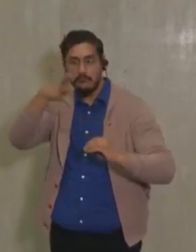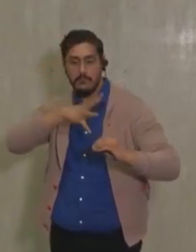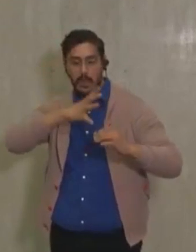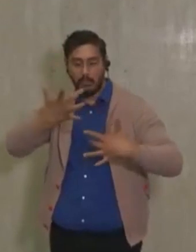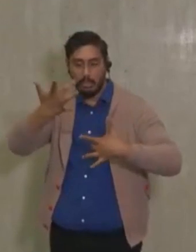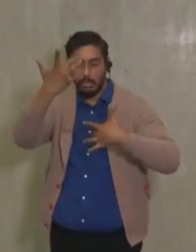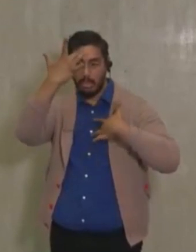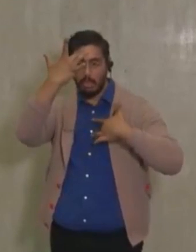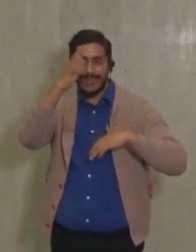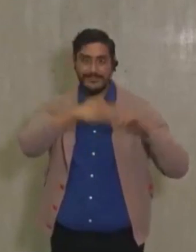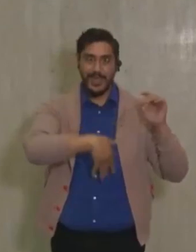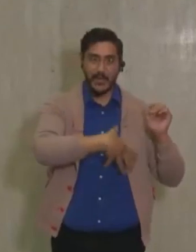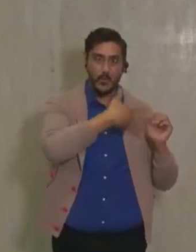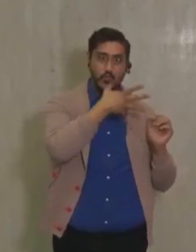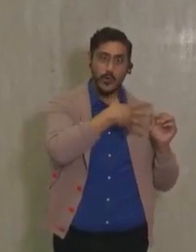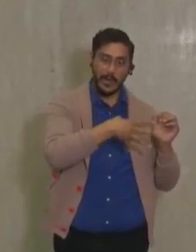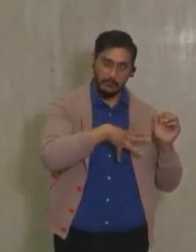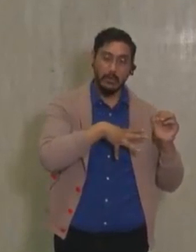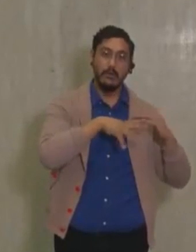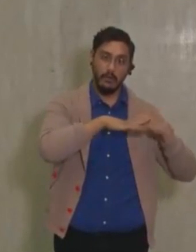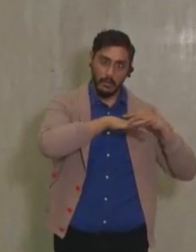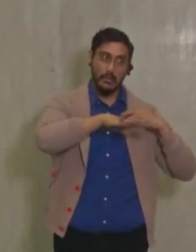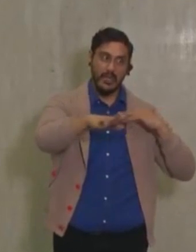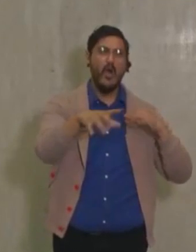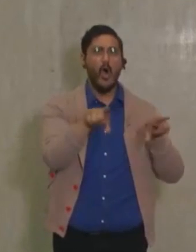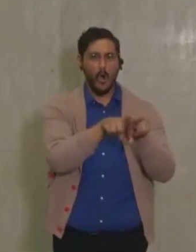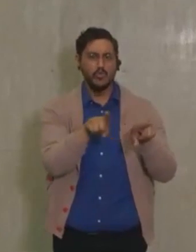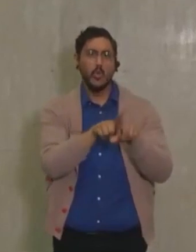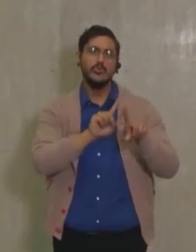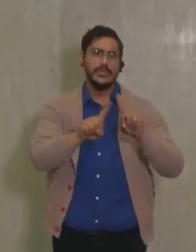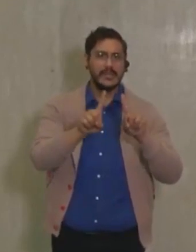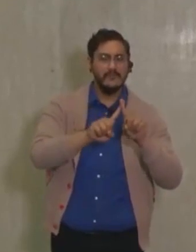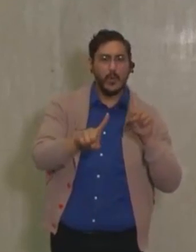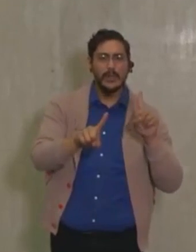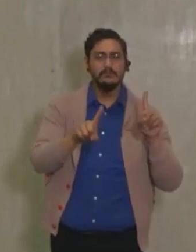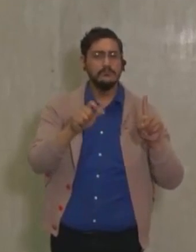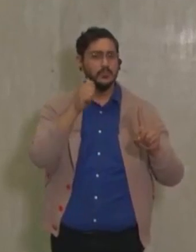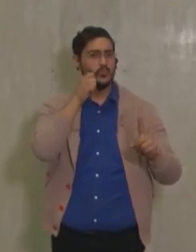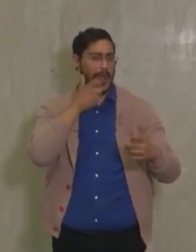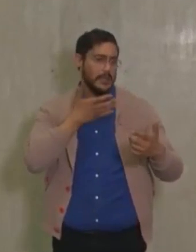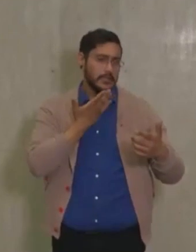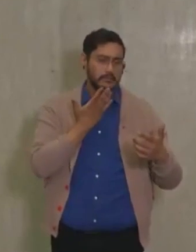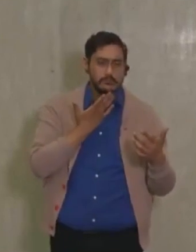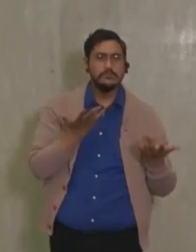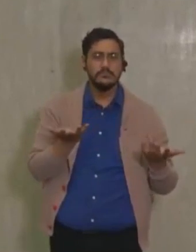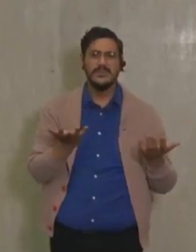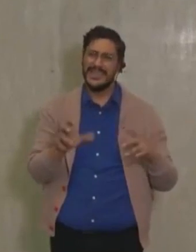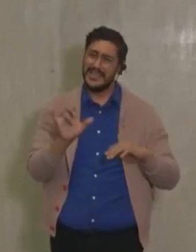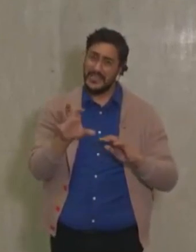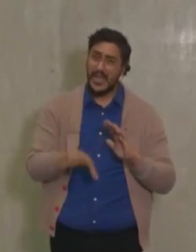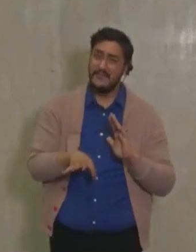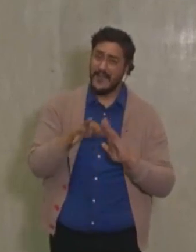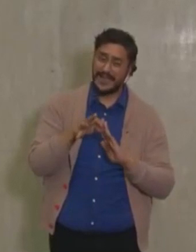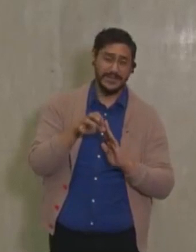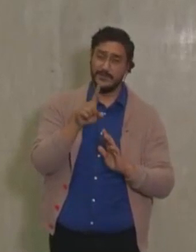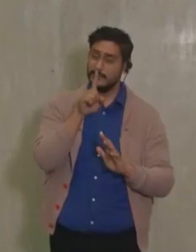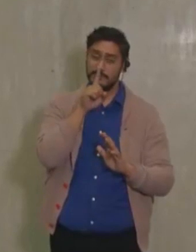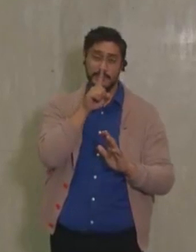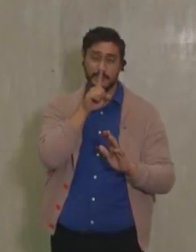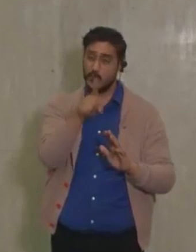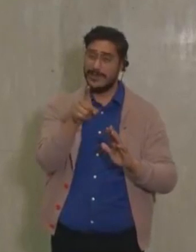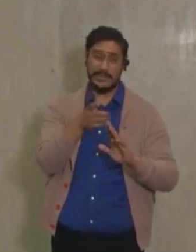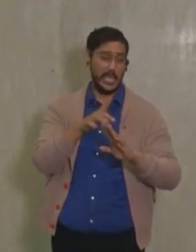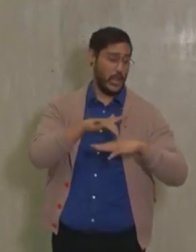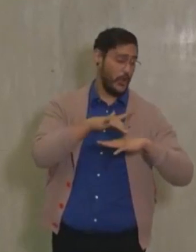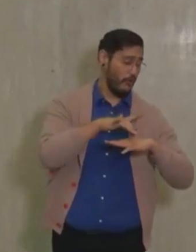versus the differences across race and ethnicities? I think those findings are very preliminary. We haven't done the